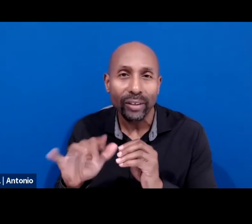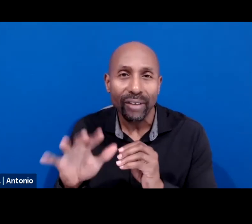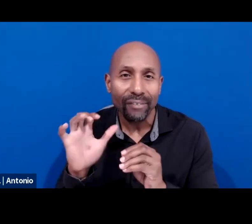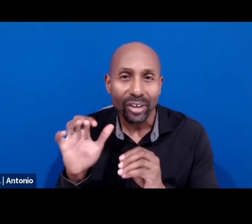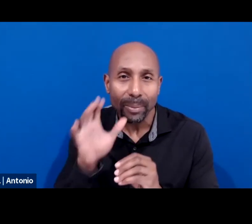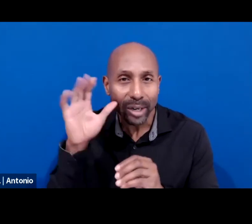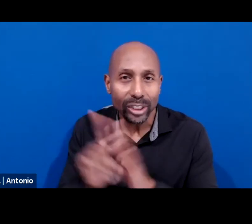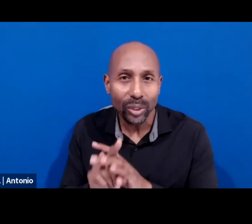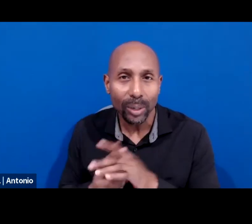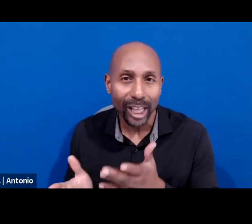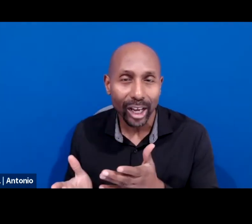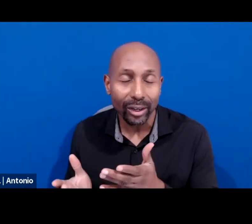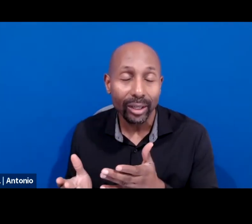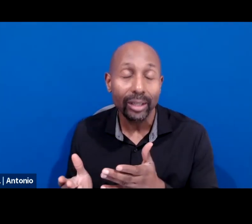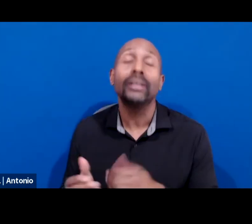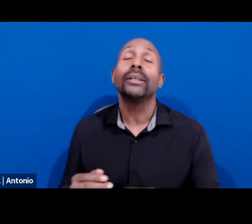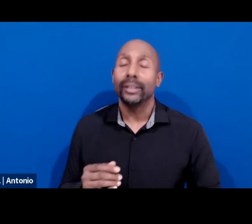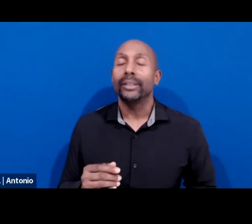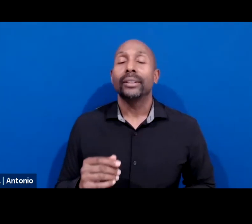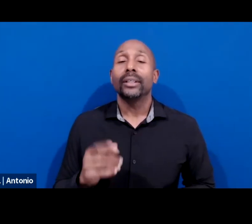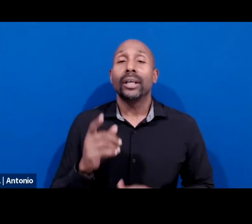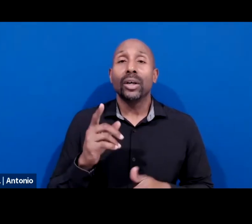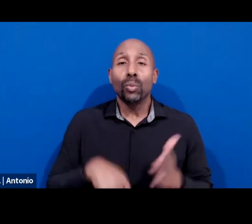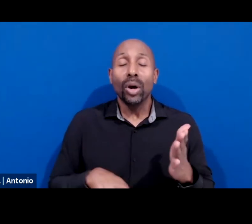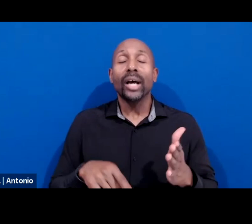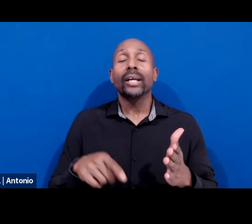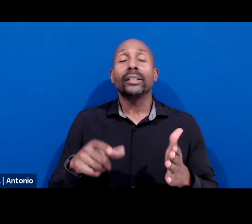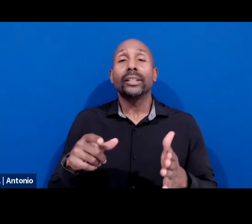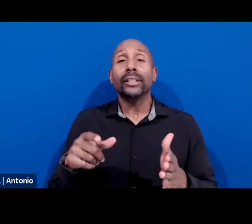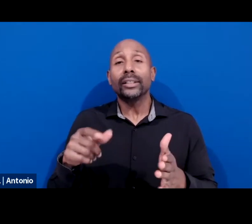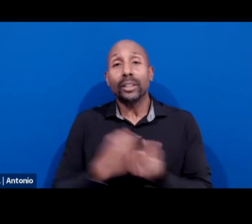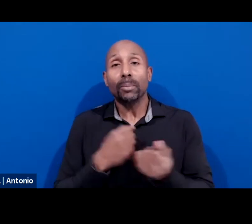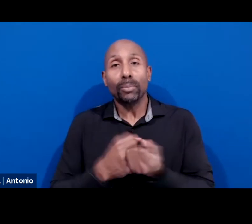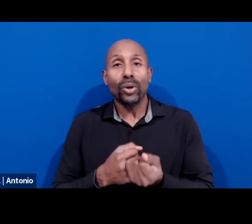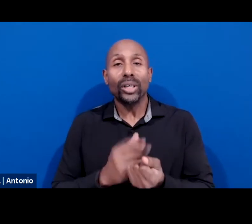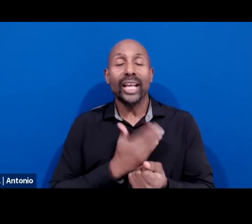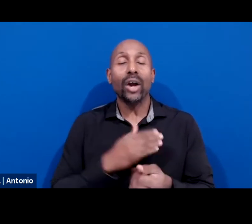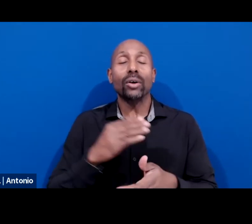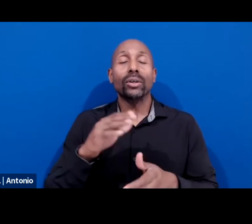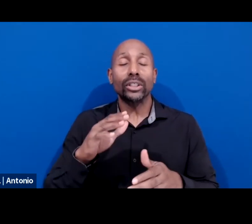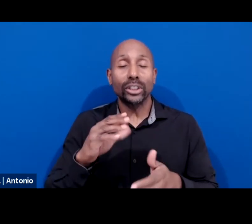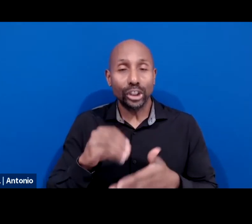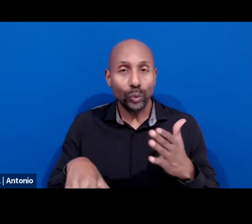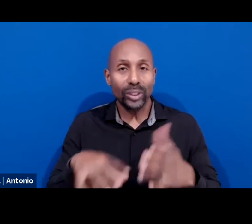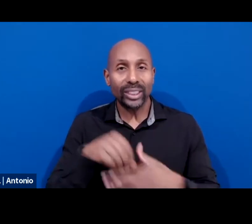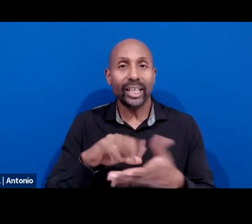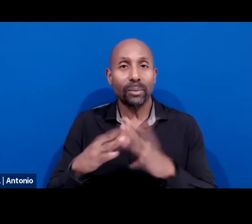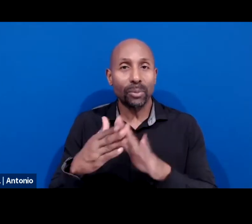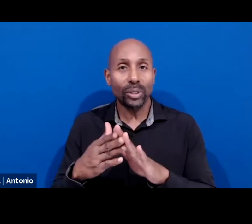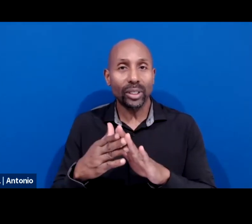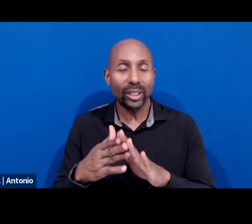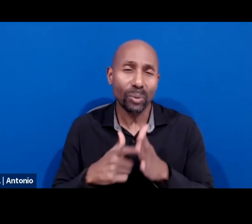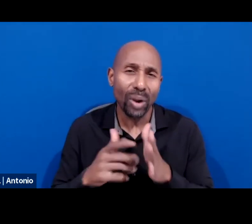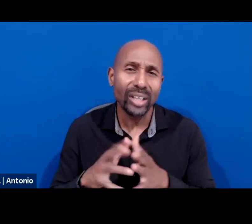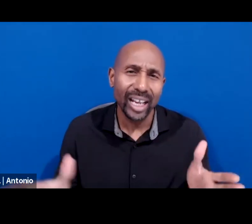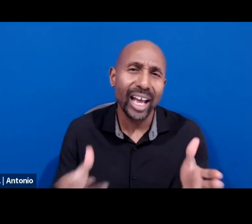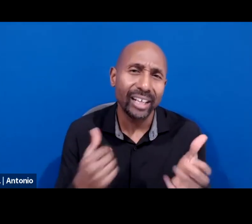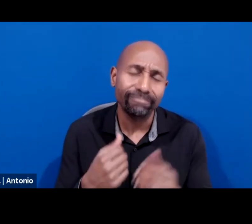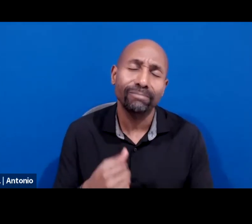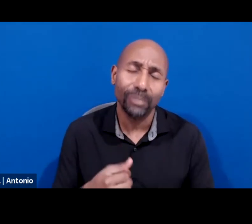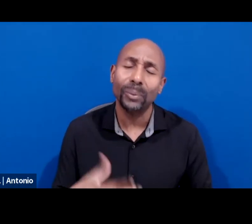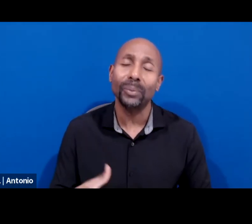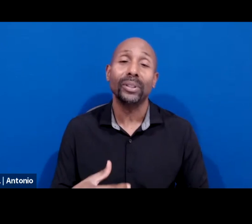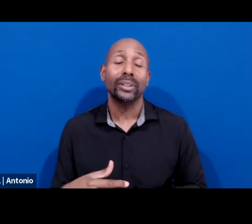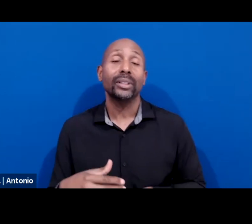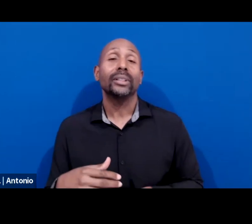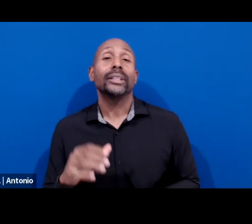it takes to actually support our students in our communities is real meaningful engagement. So today at this evening, you got to hear about